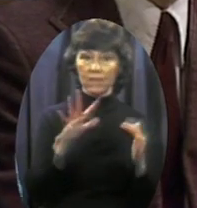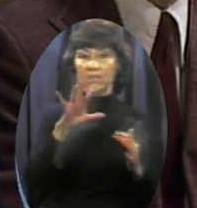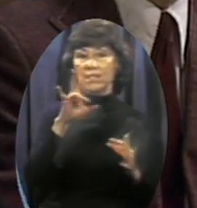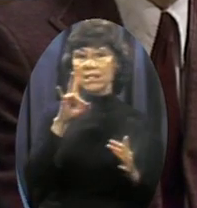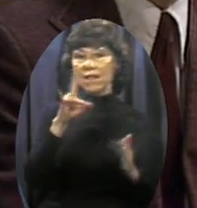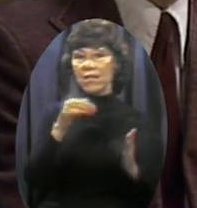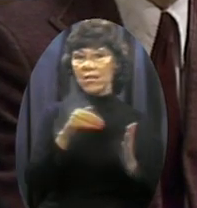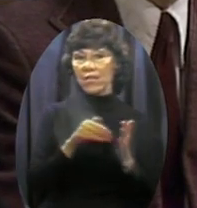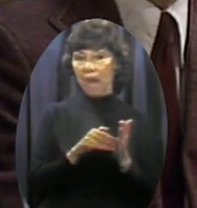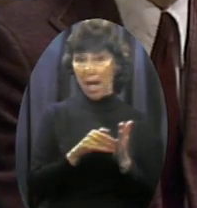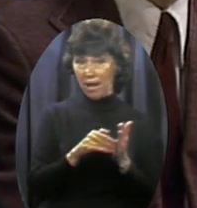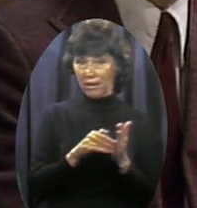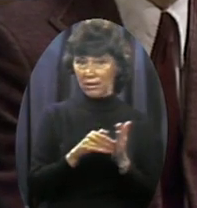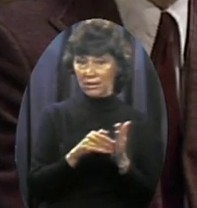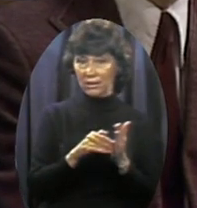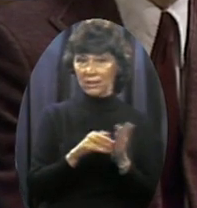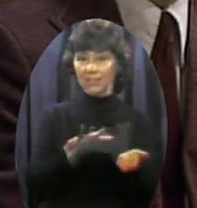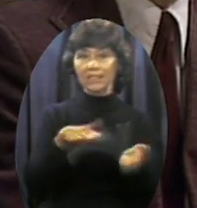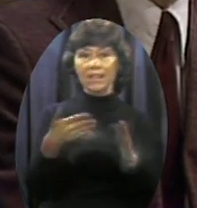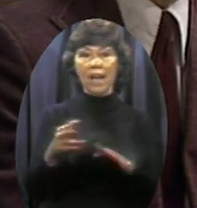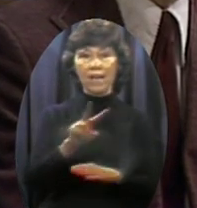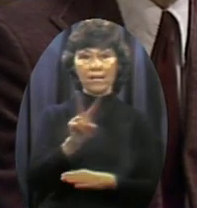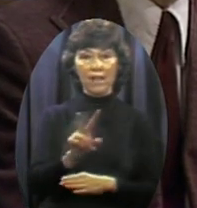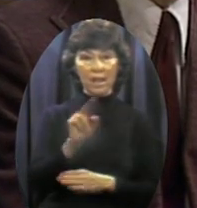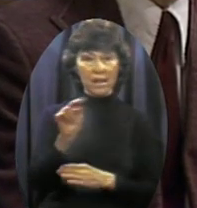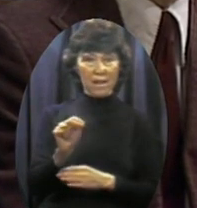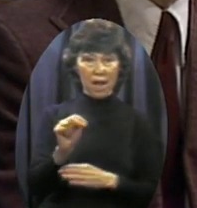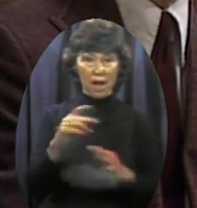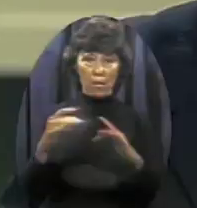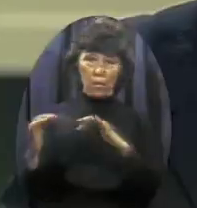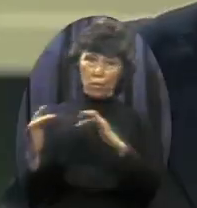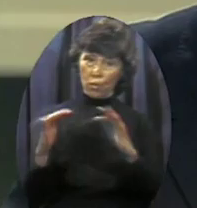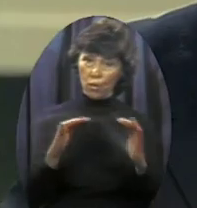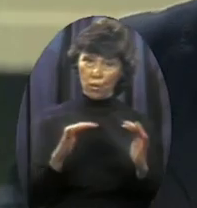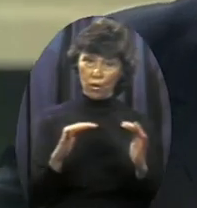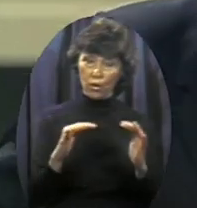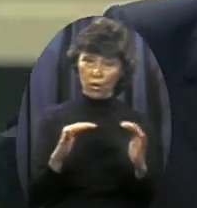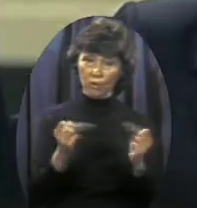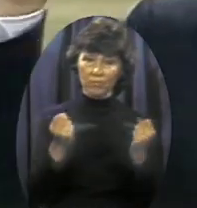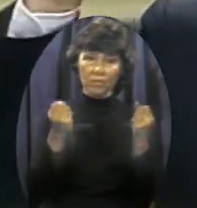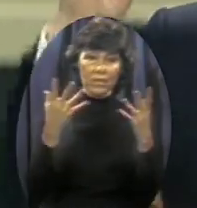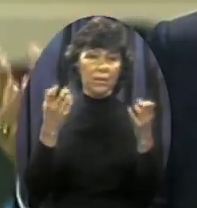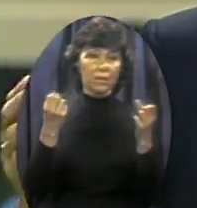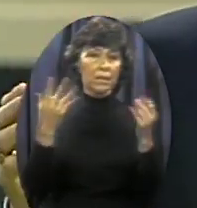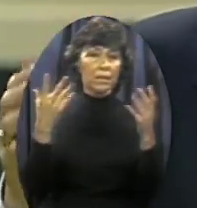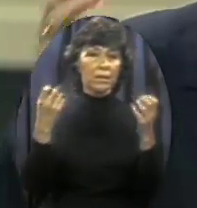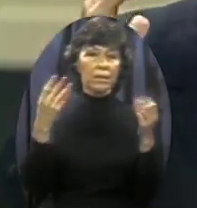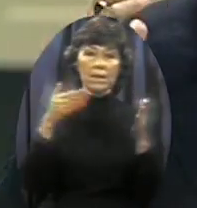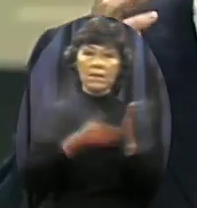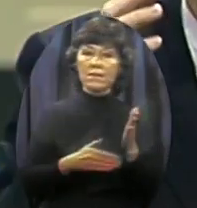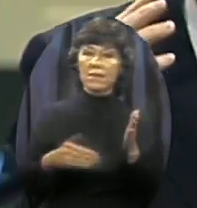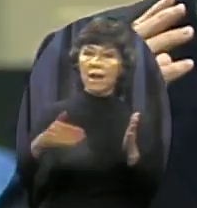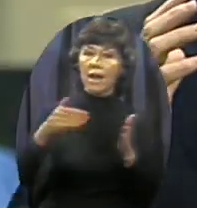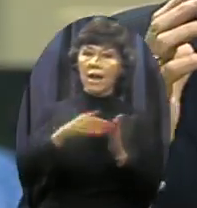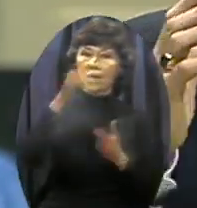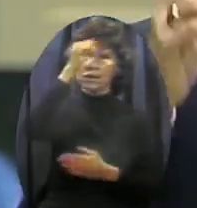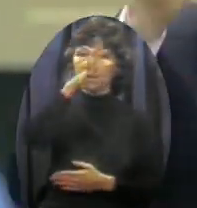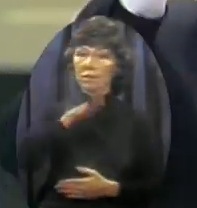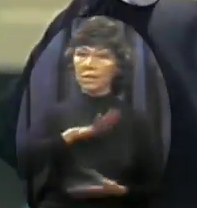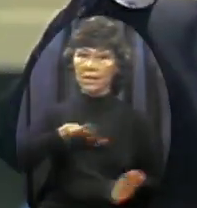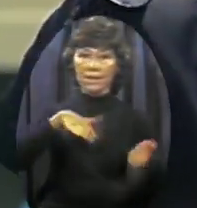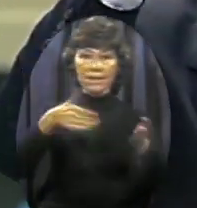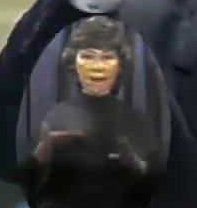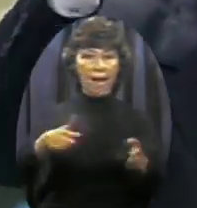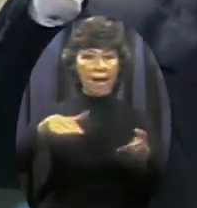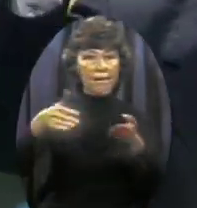,702 died in the Vietnam War And all of these died That we might